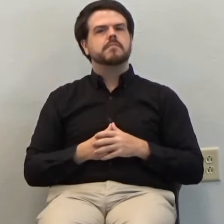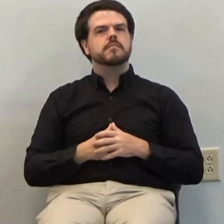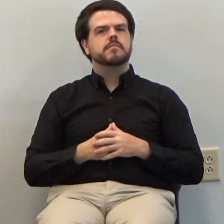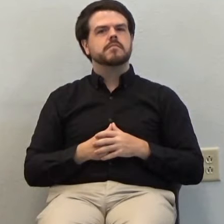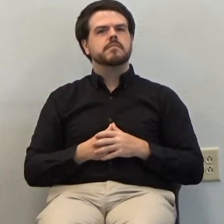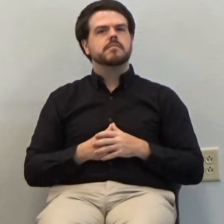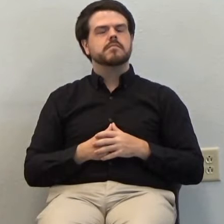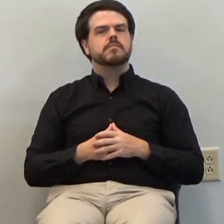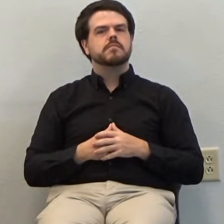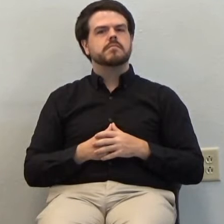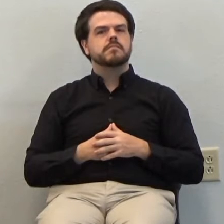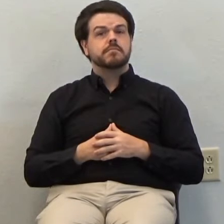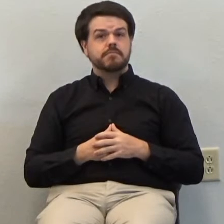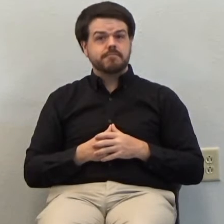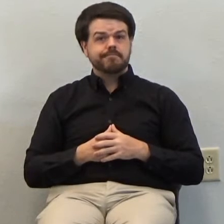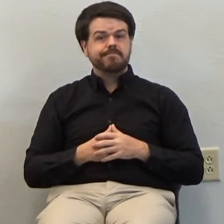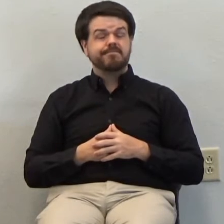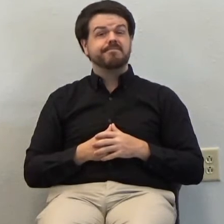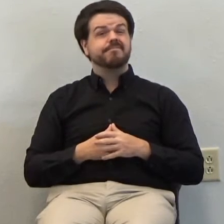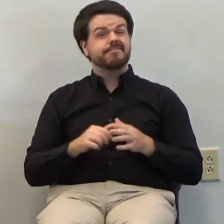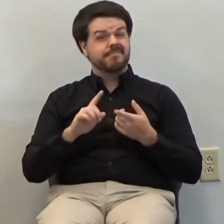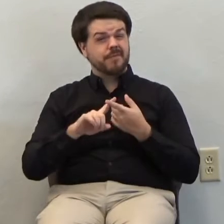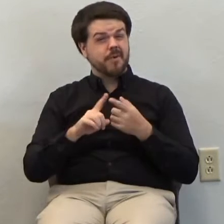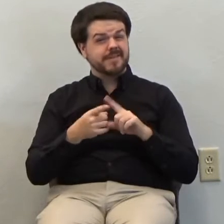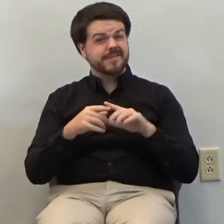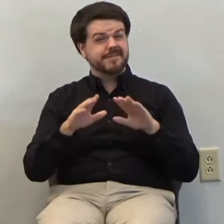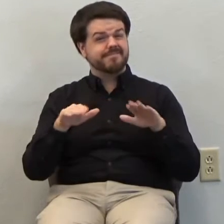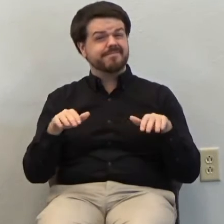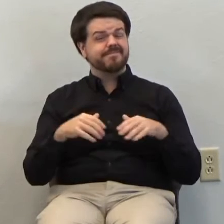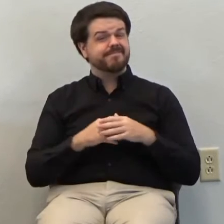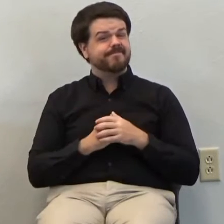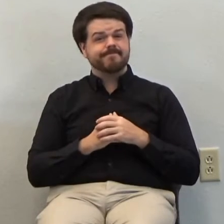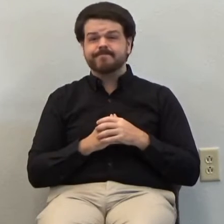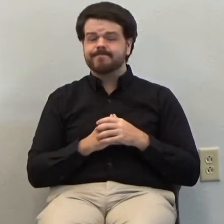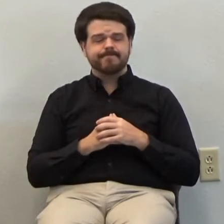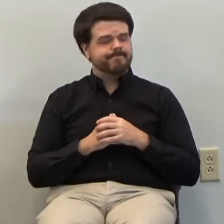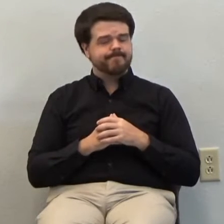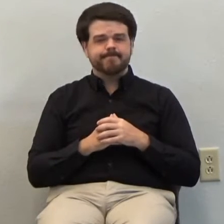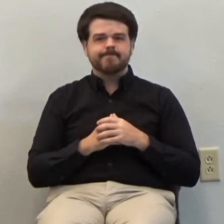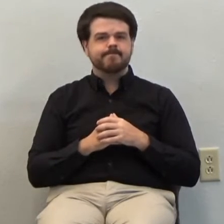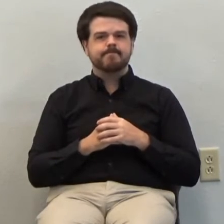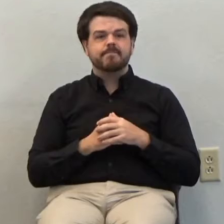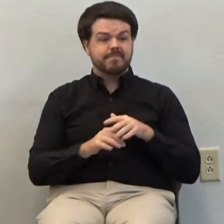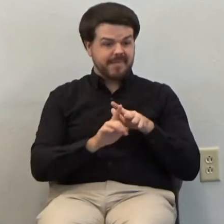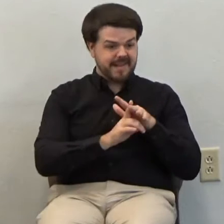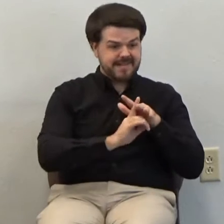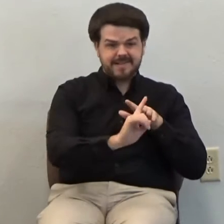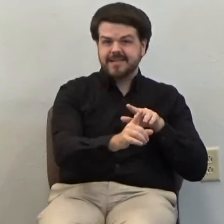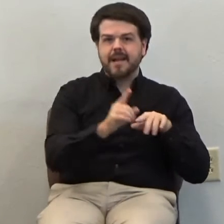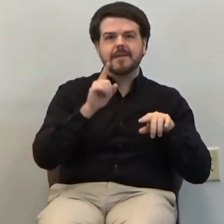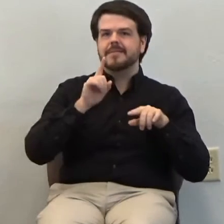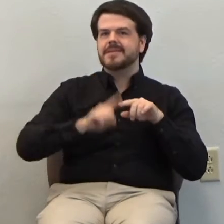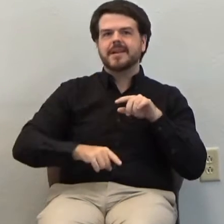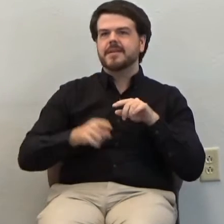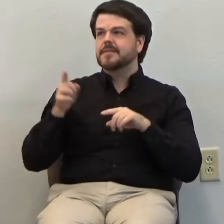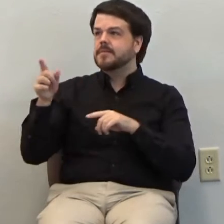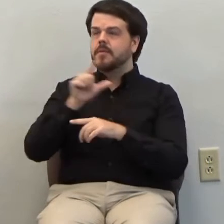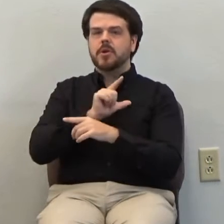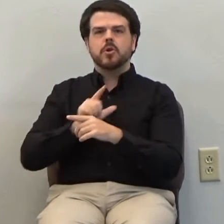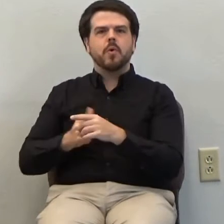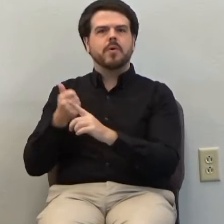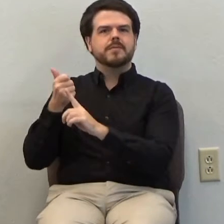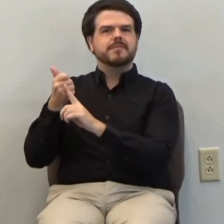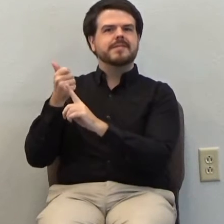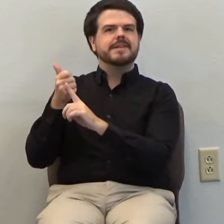Oh, but friends, there is no escape from the one who is the Lord of the dead and